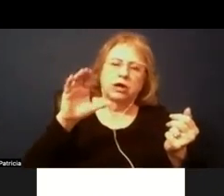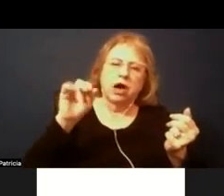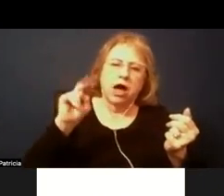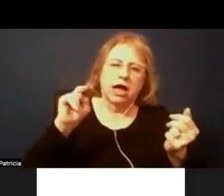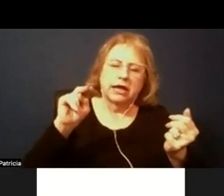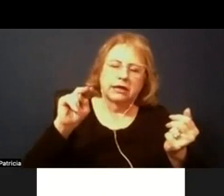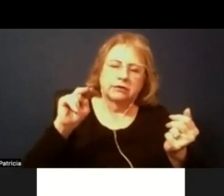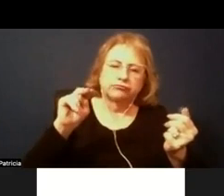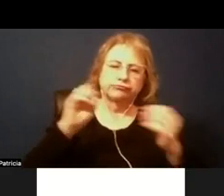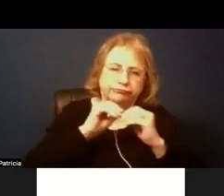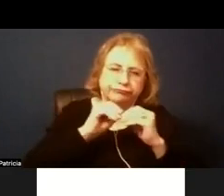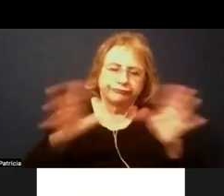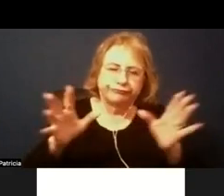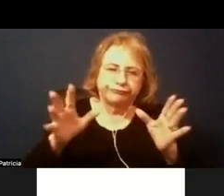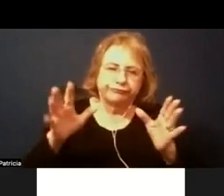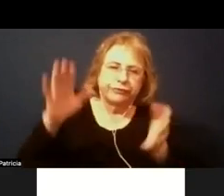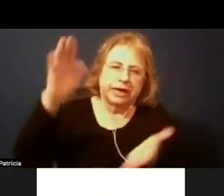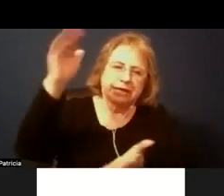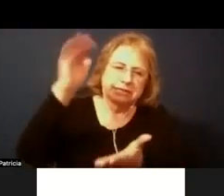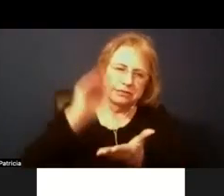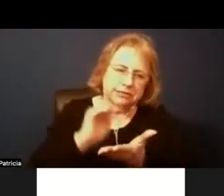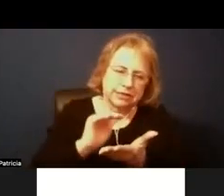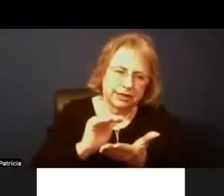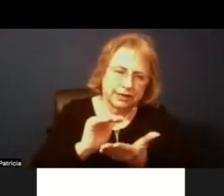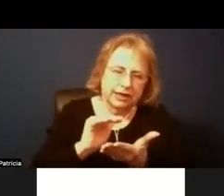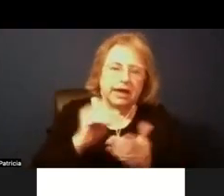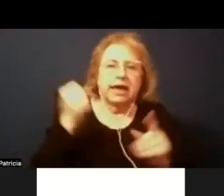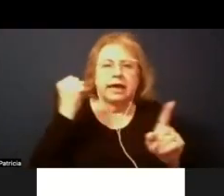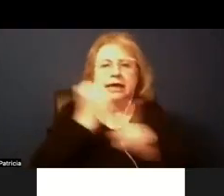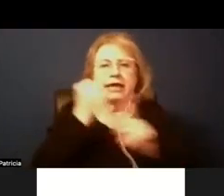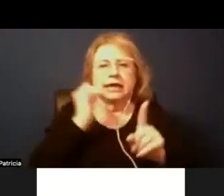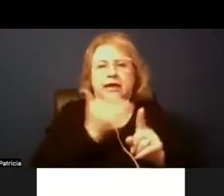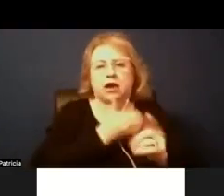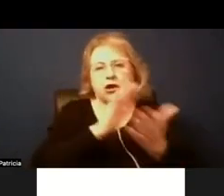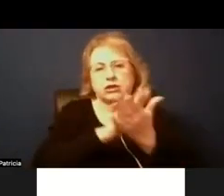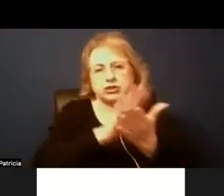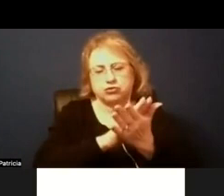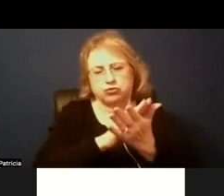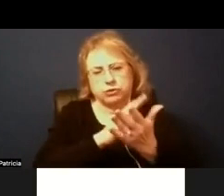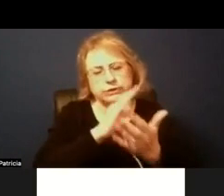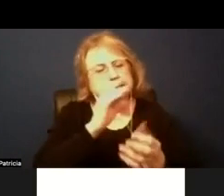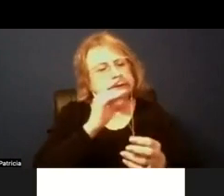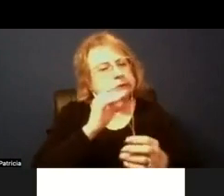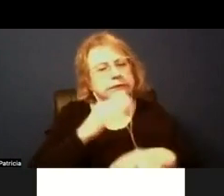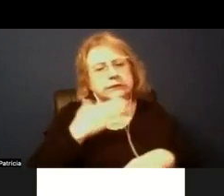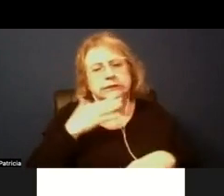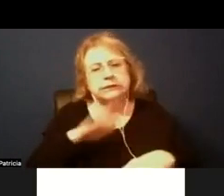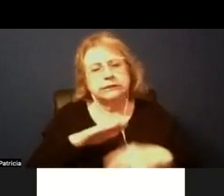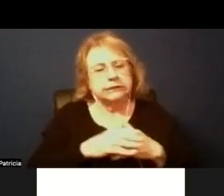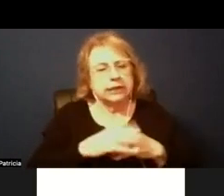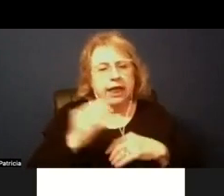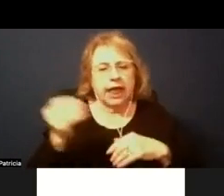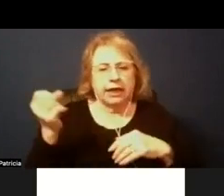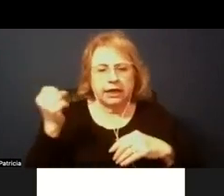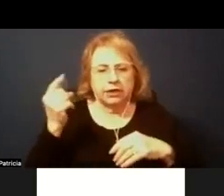um but for those people who don't know i mean it definitely hit our schools really hard and and um understanding that there